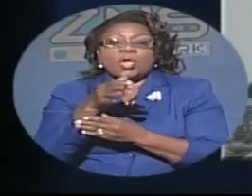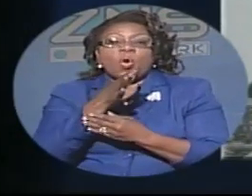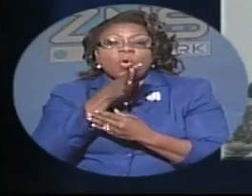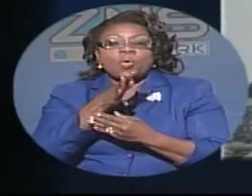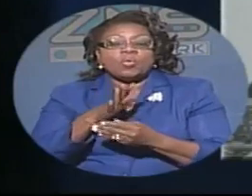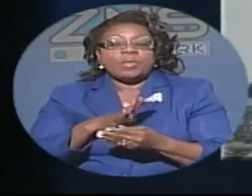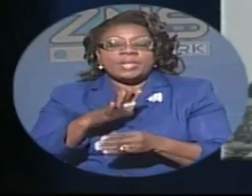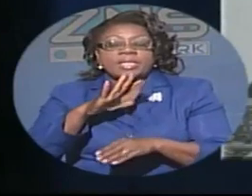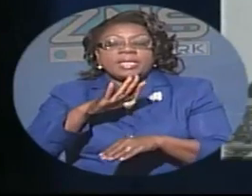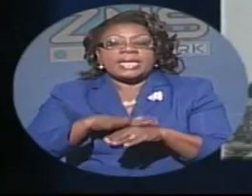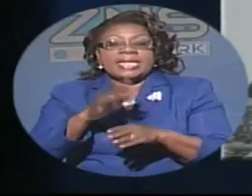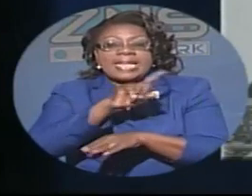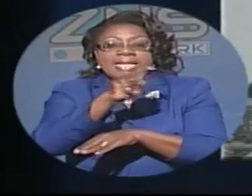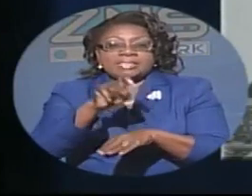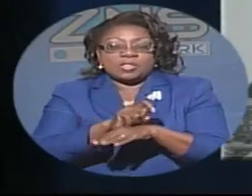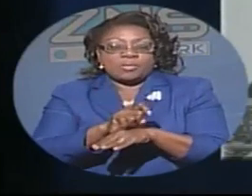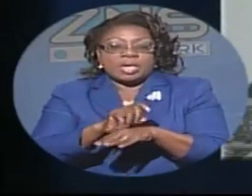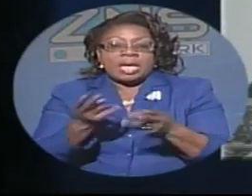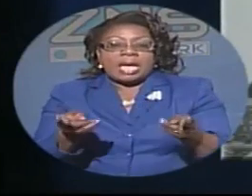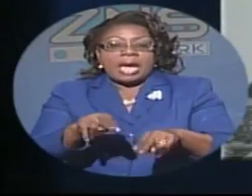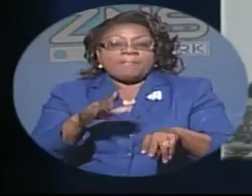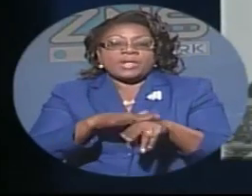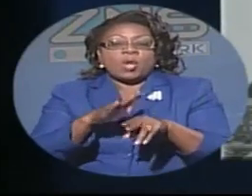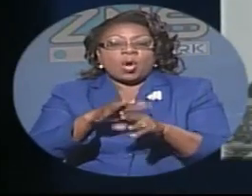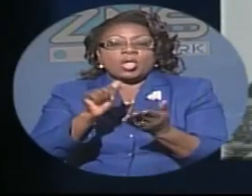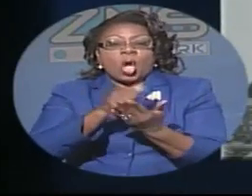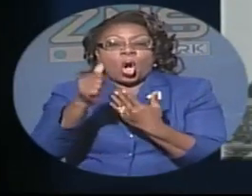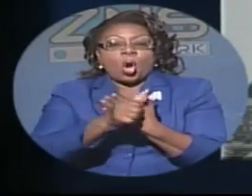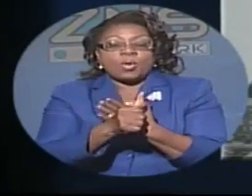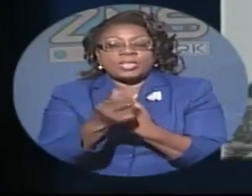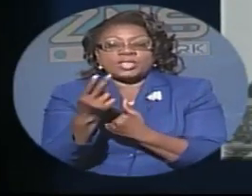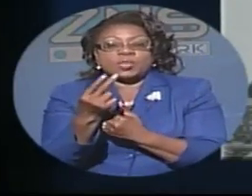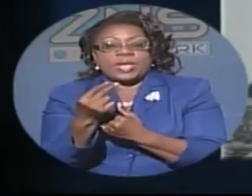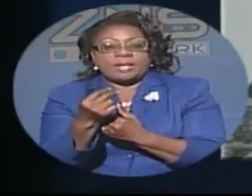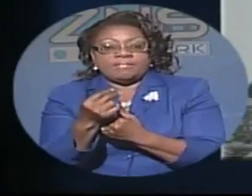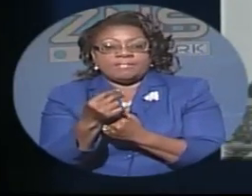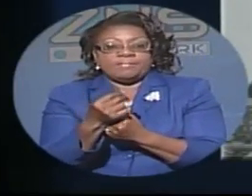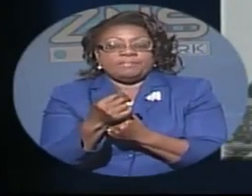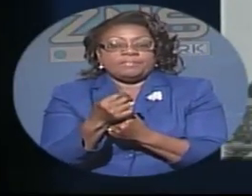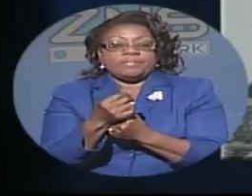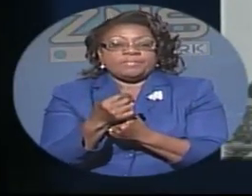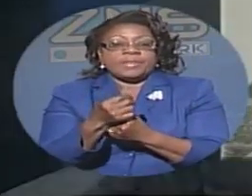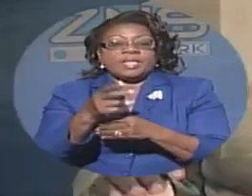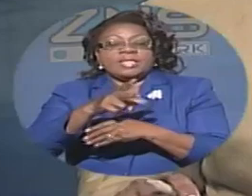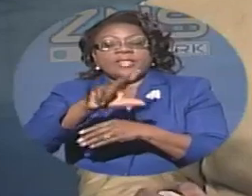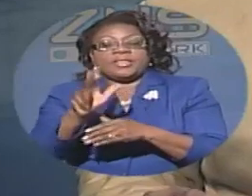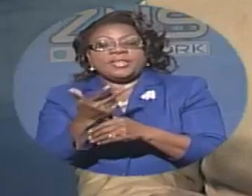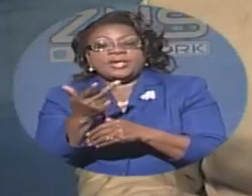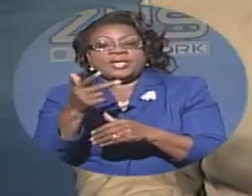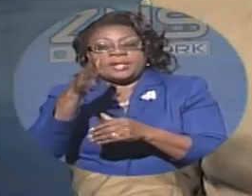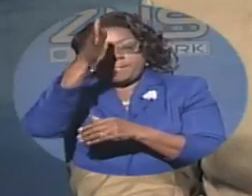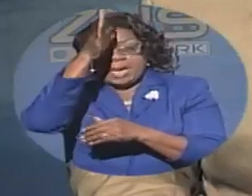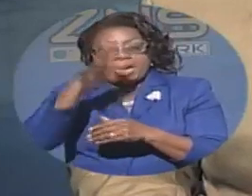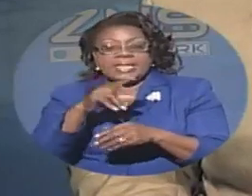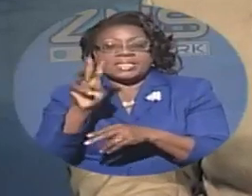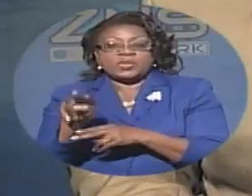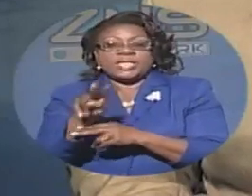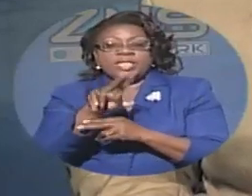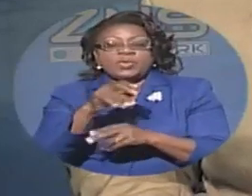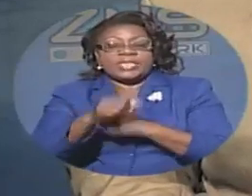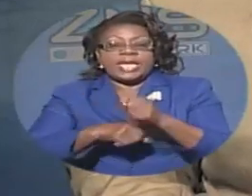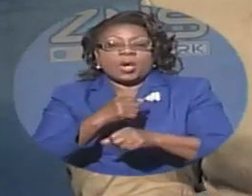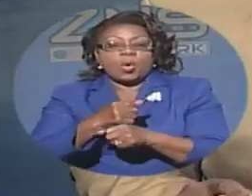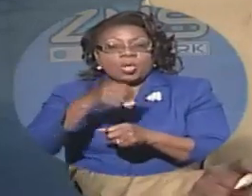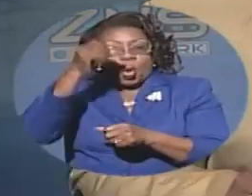incident happened on august 12th pyphram is of a medium build and a dark brown complexion and the third man is 22 year old